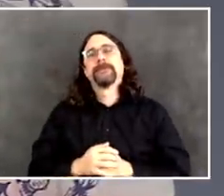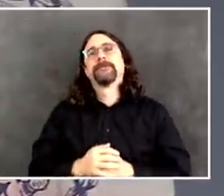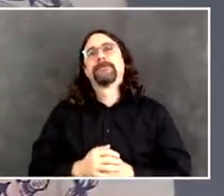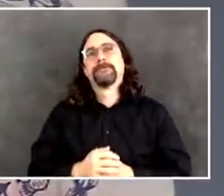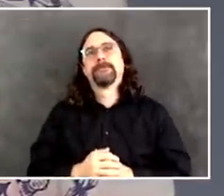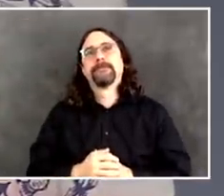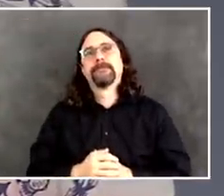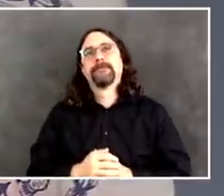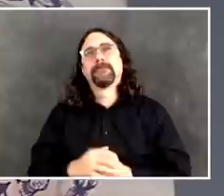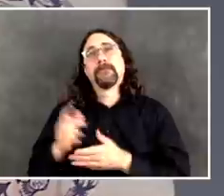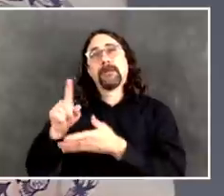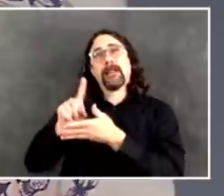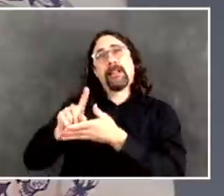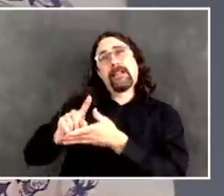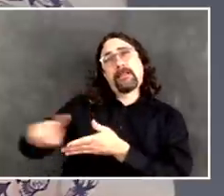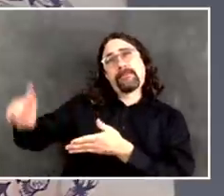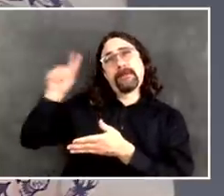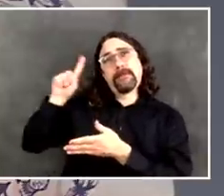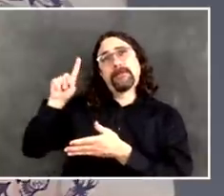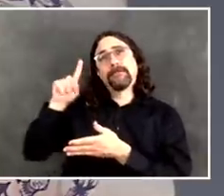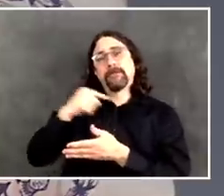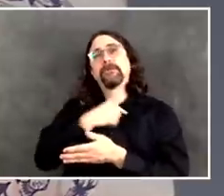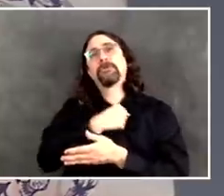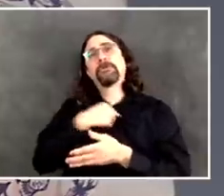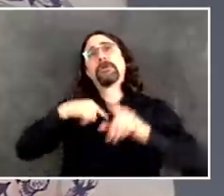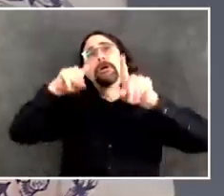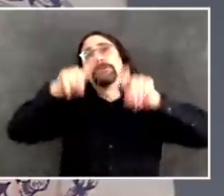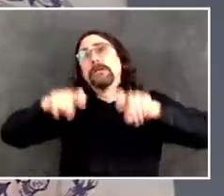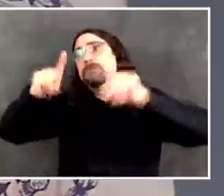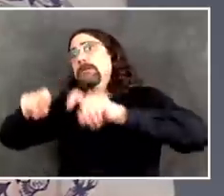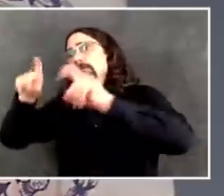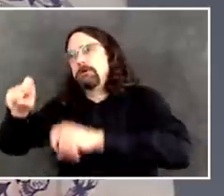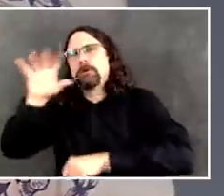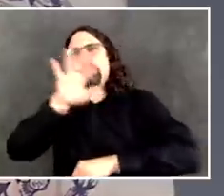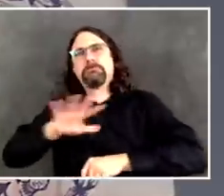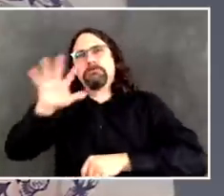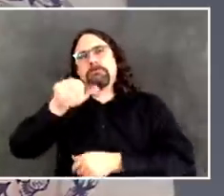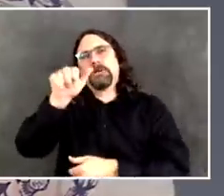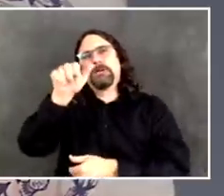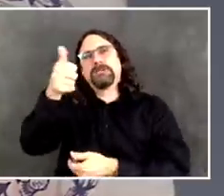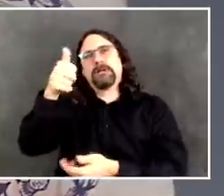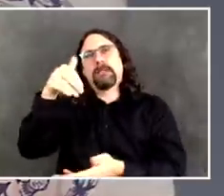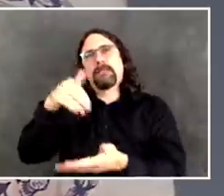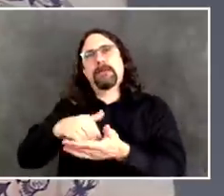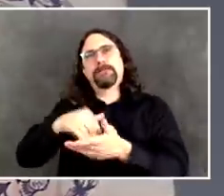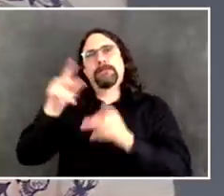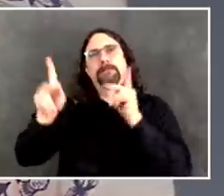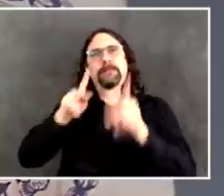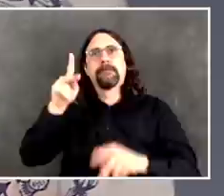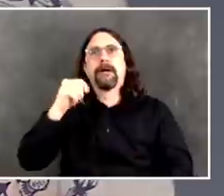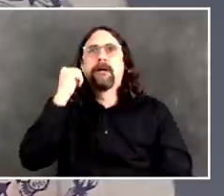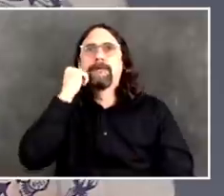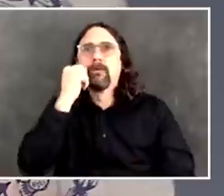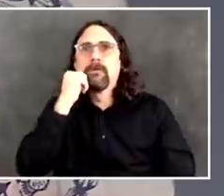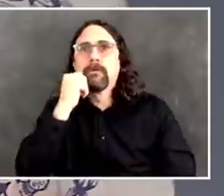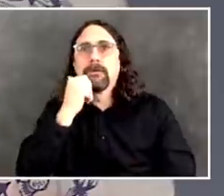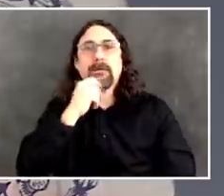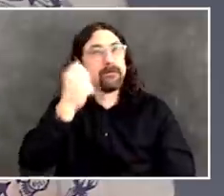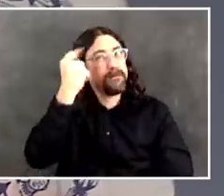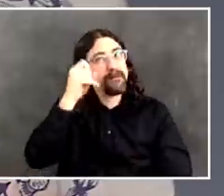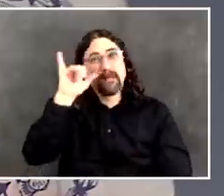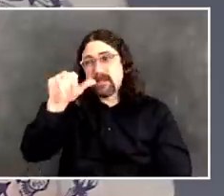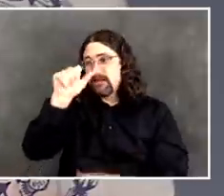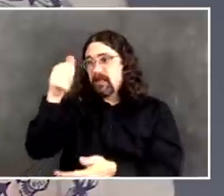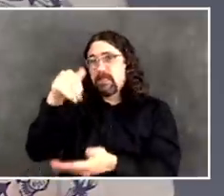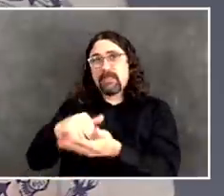And meaning, if you combine everything happening in New York City, testing of patients in danger, testing